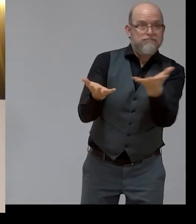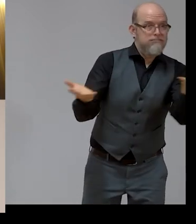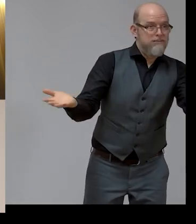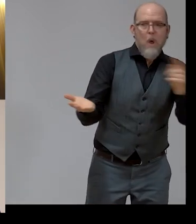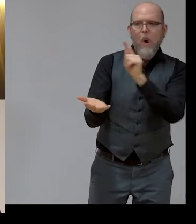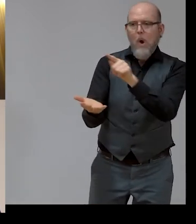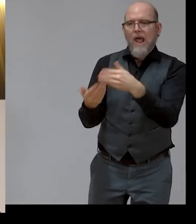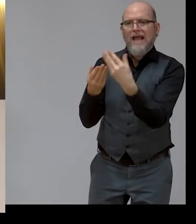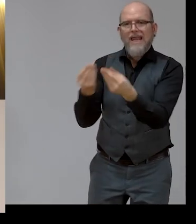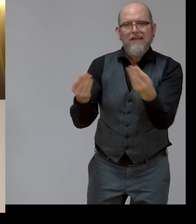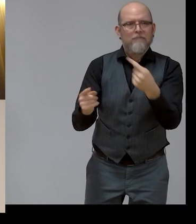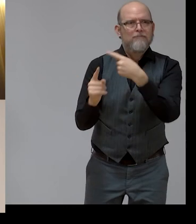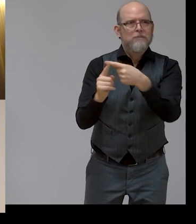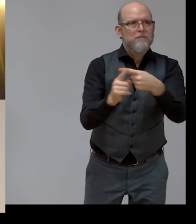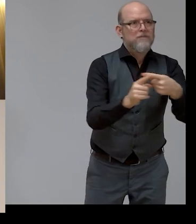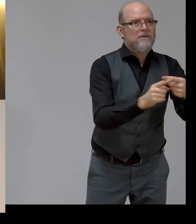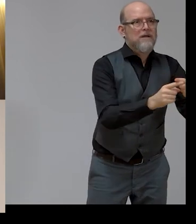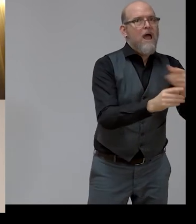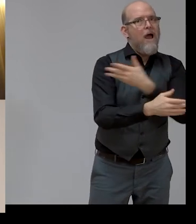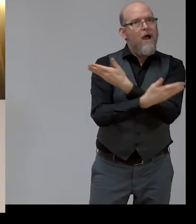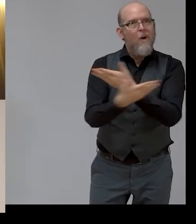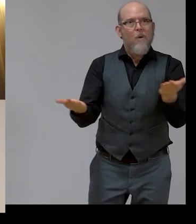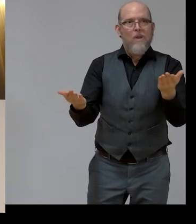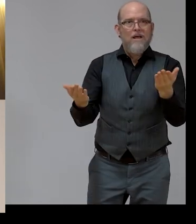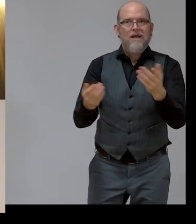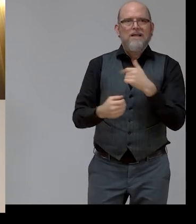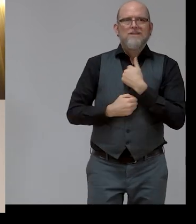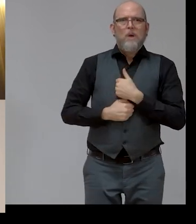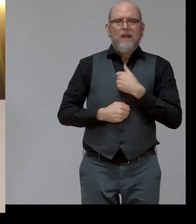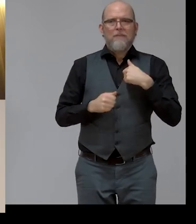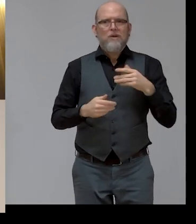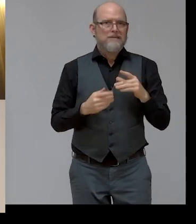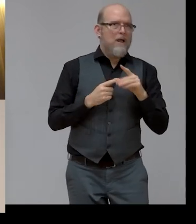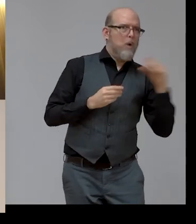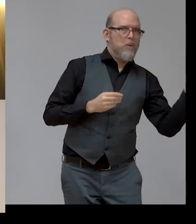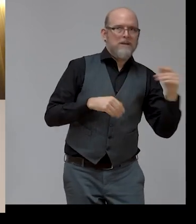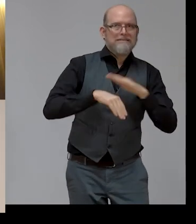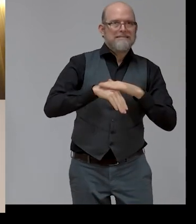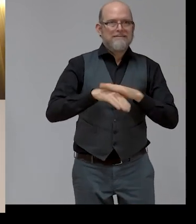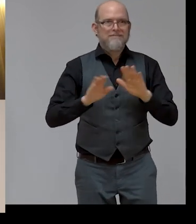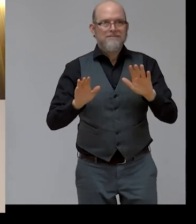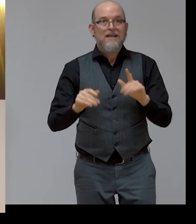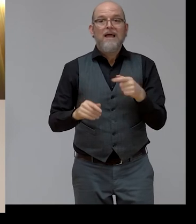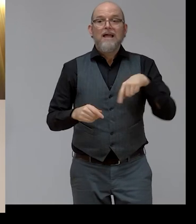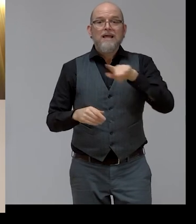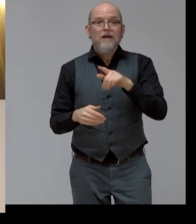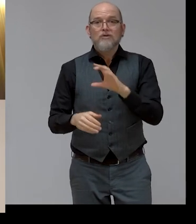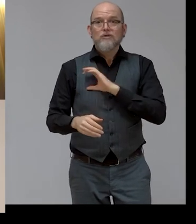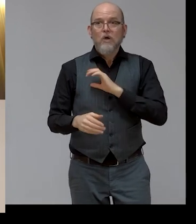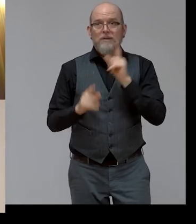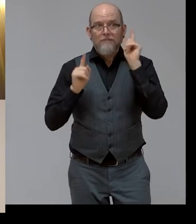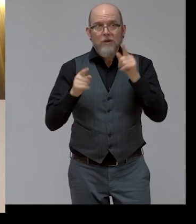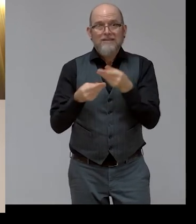I have to apologize, I need to leave now, but thank you very much for this occasion. you. Thank you, Bruno. And we will need you the